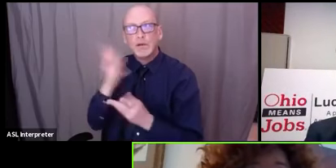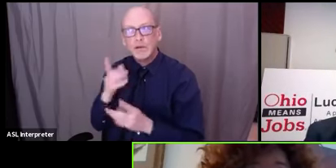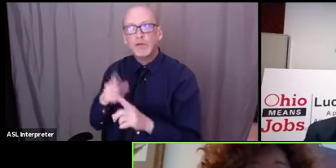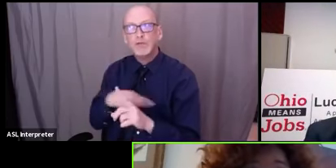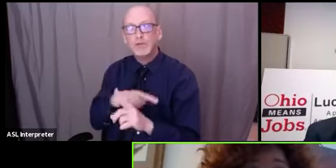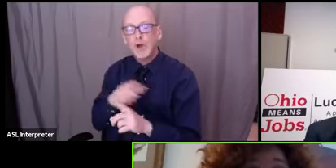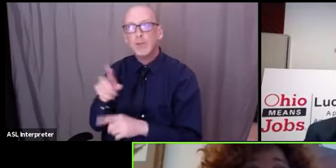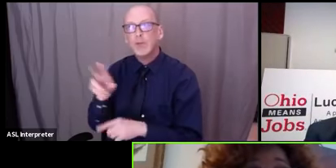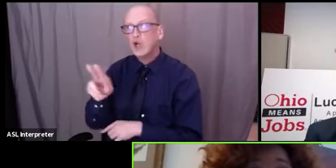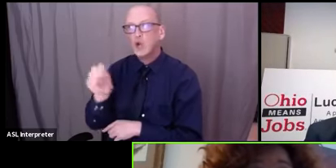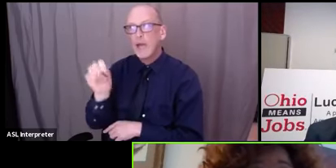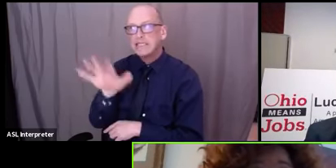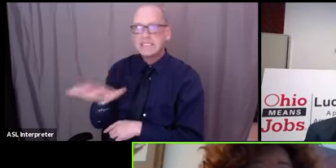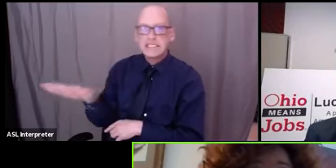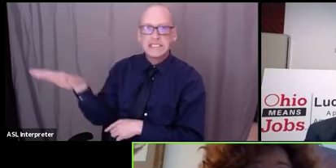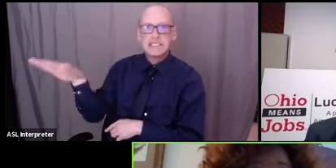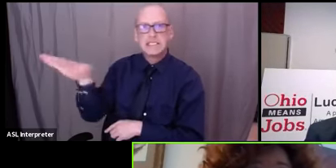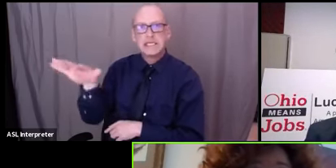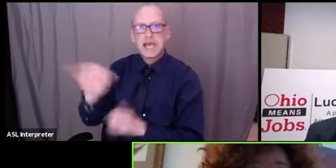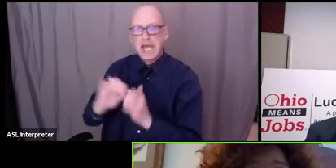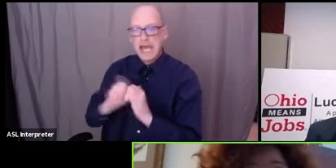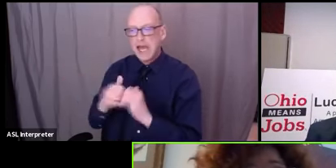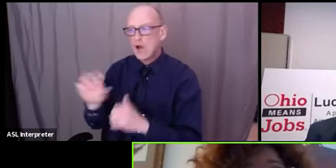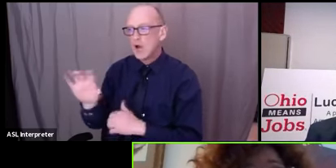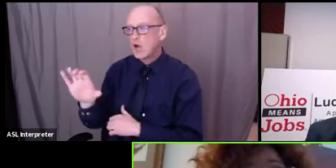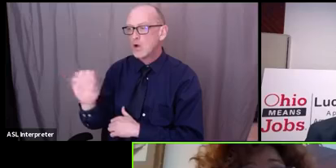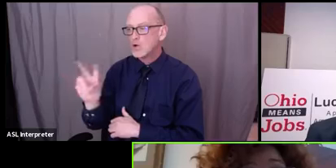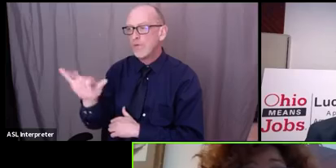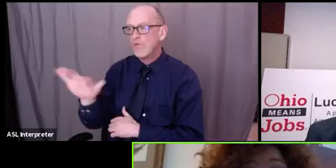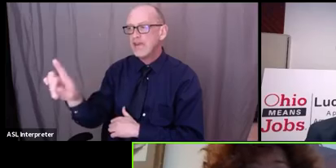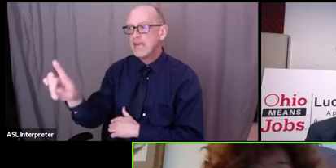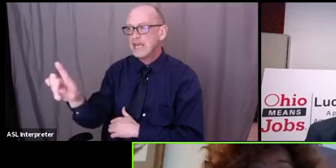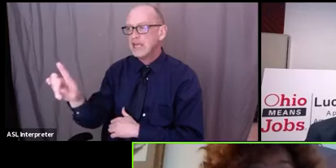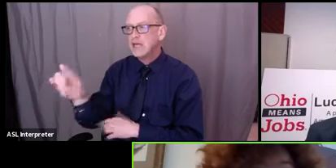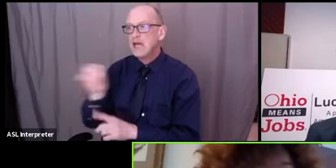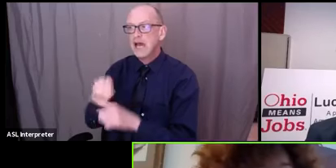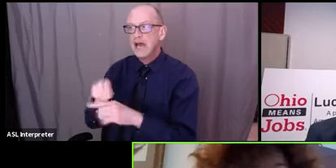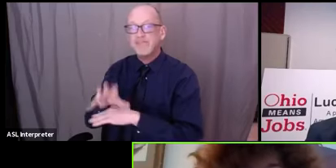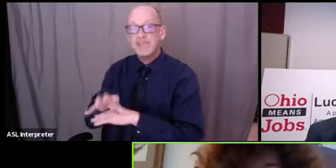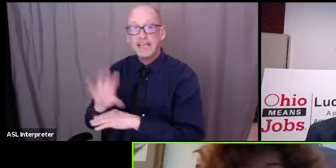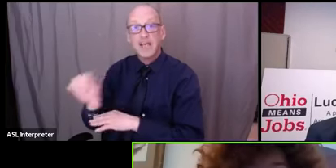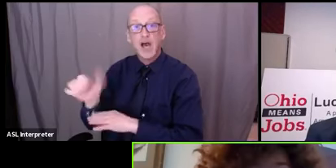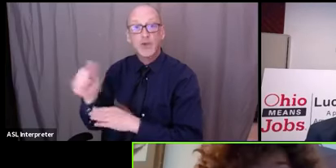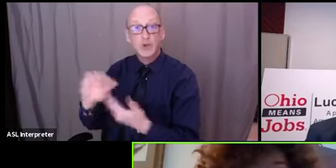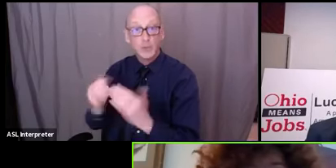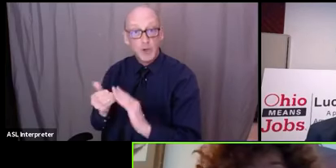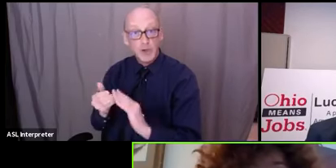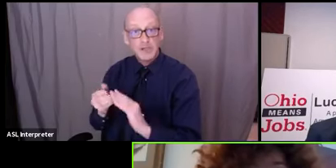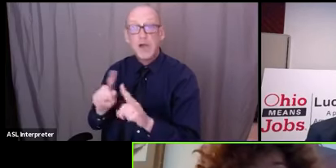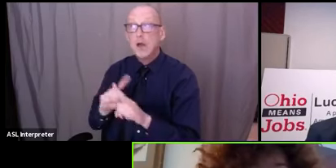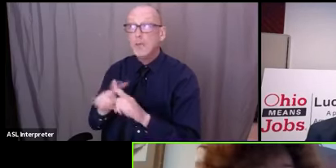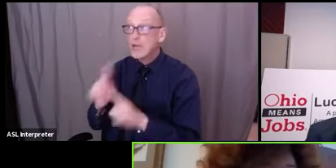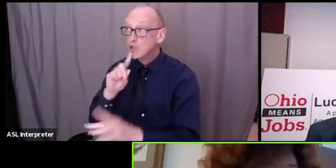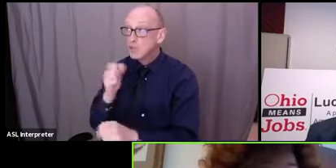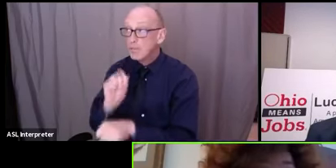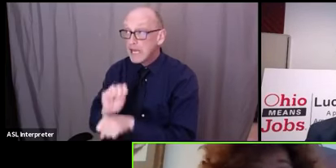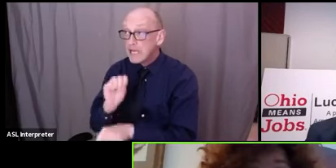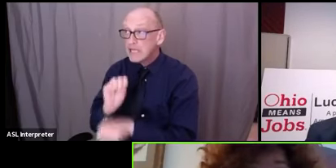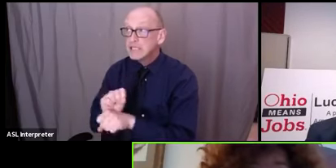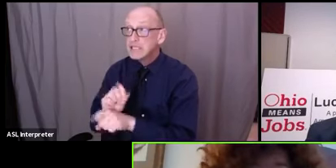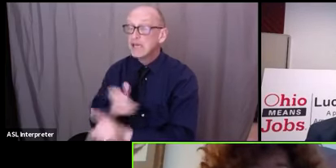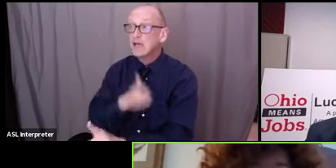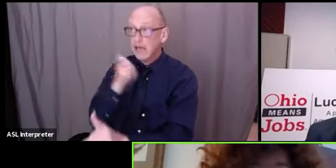united states in terms of how covet is affecting other communities but in fact it's having quite a significant impact